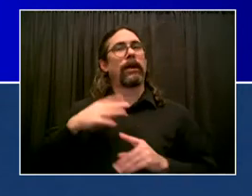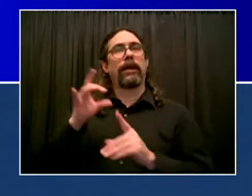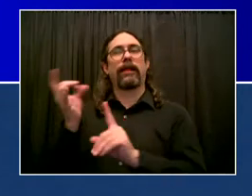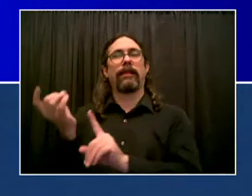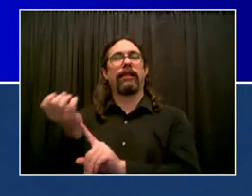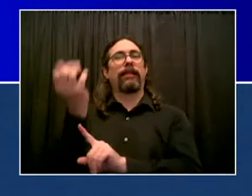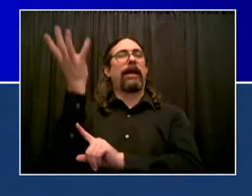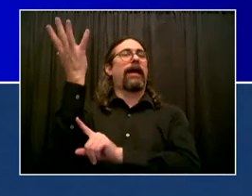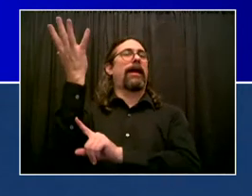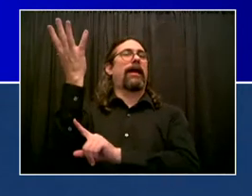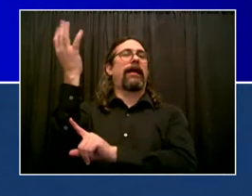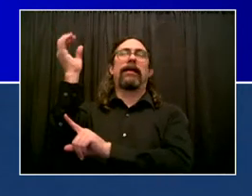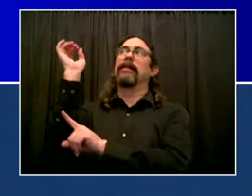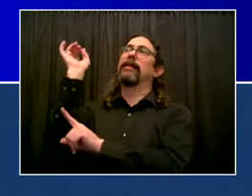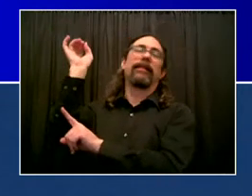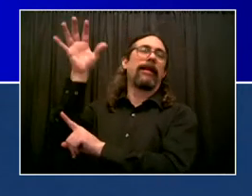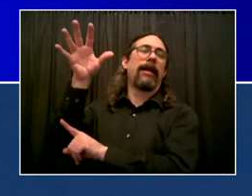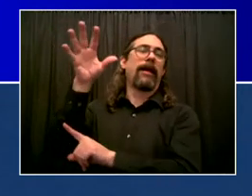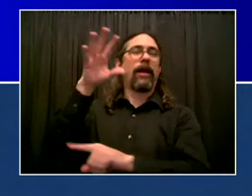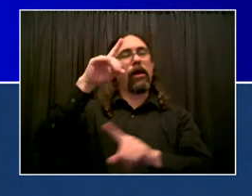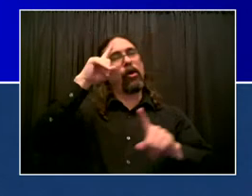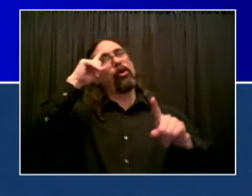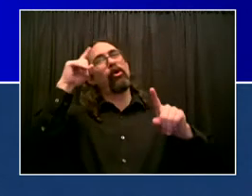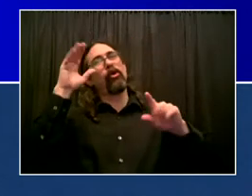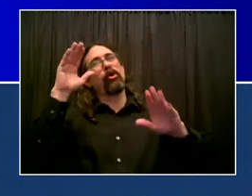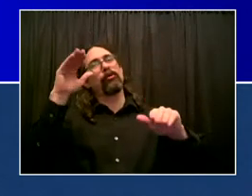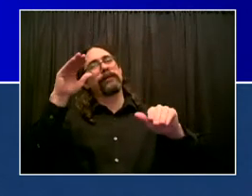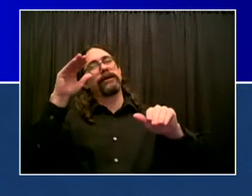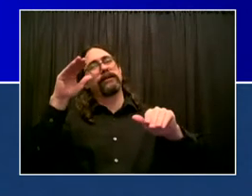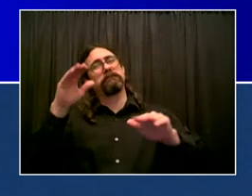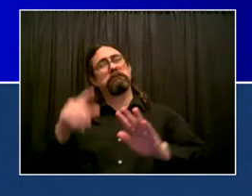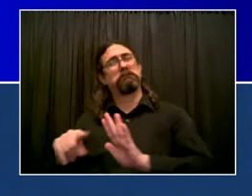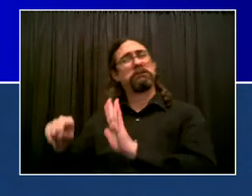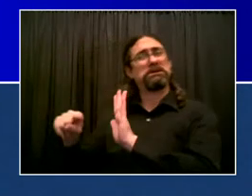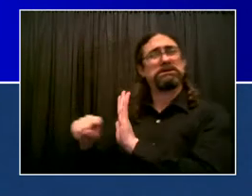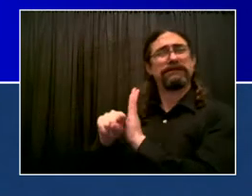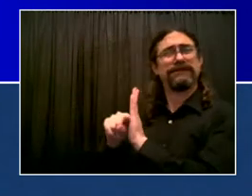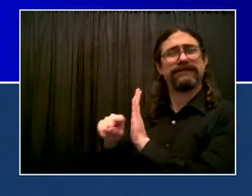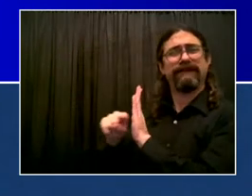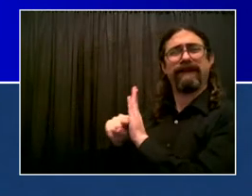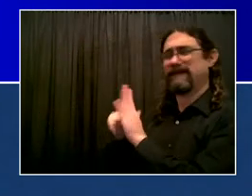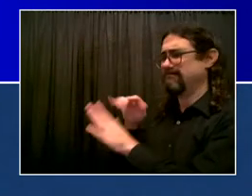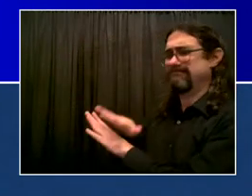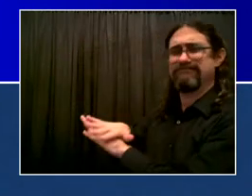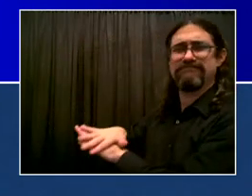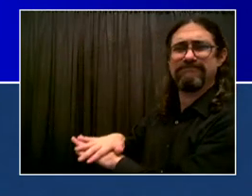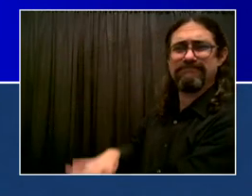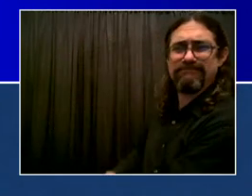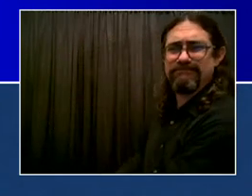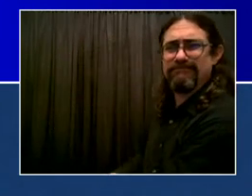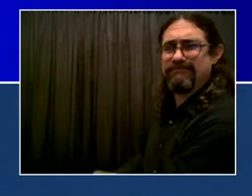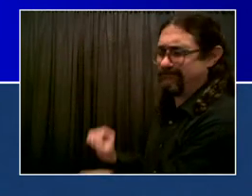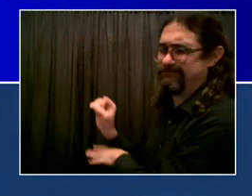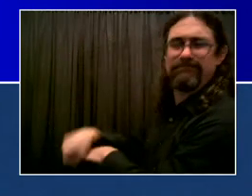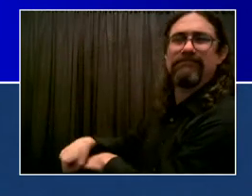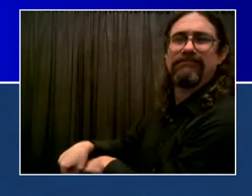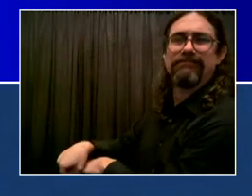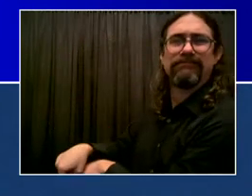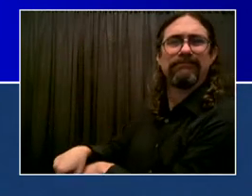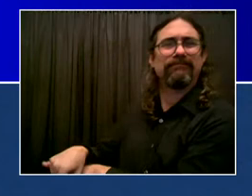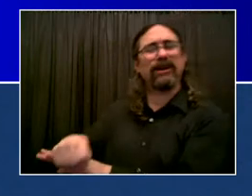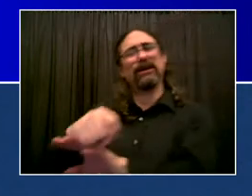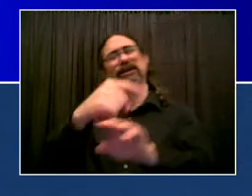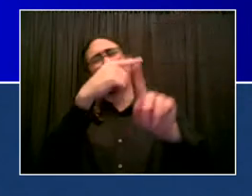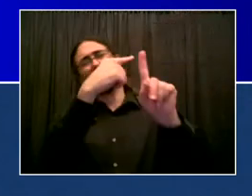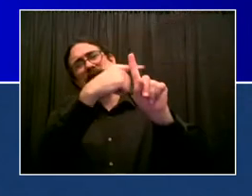overcoming the negativity. That's the message of this beautiful holiday. Wishing our Jewish brothers and sisters a very, very happy